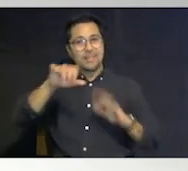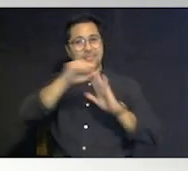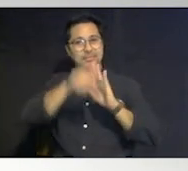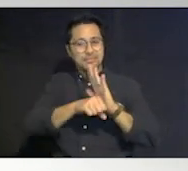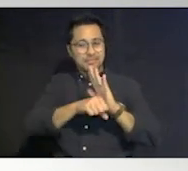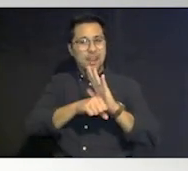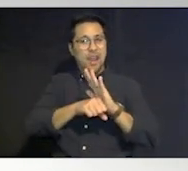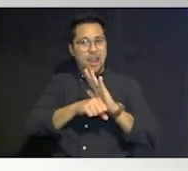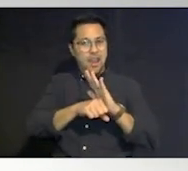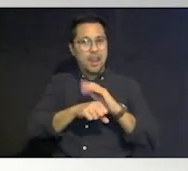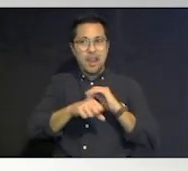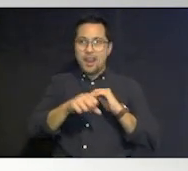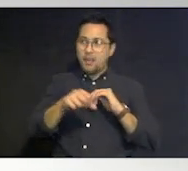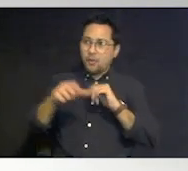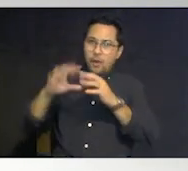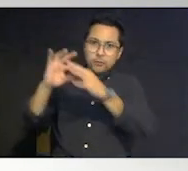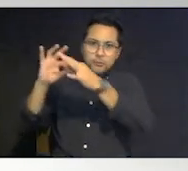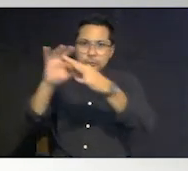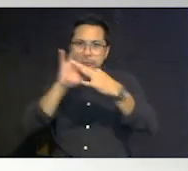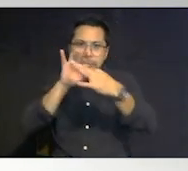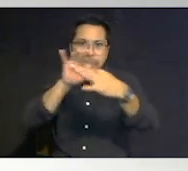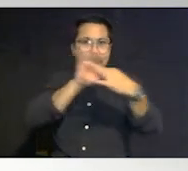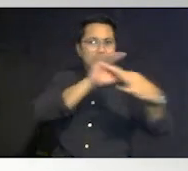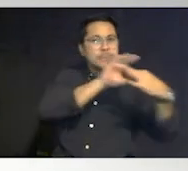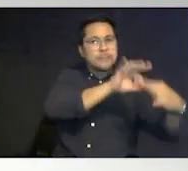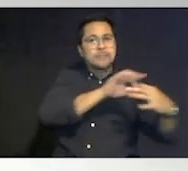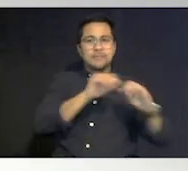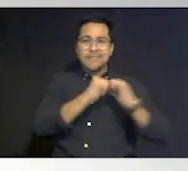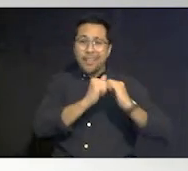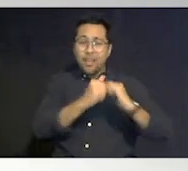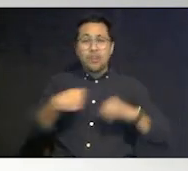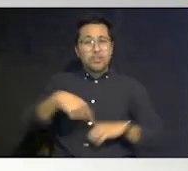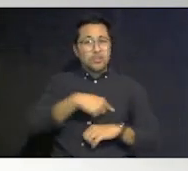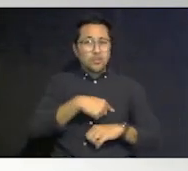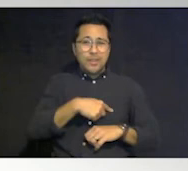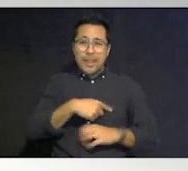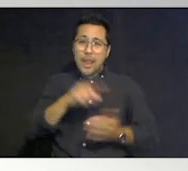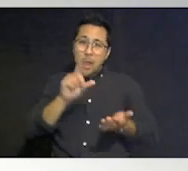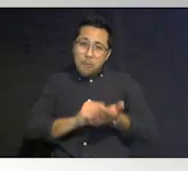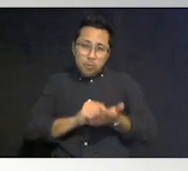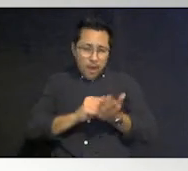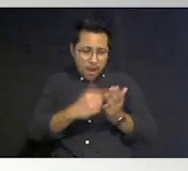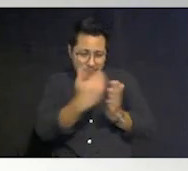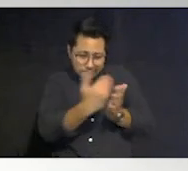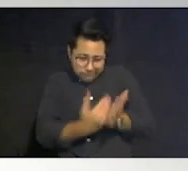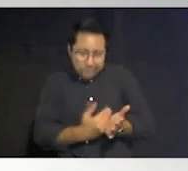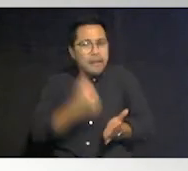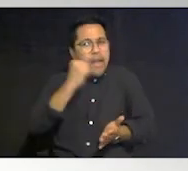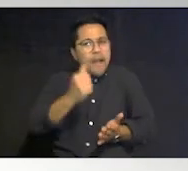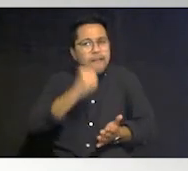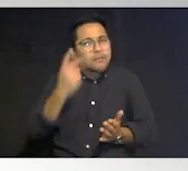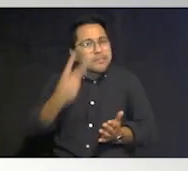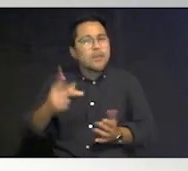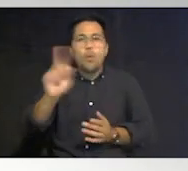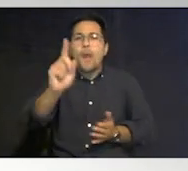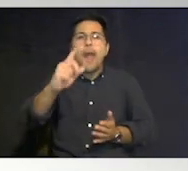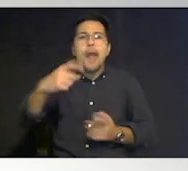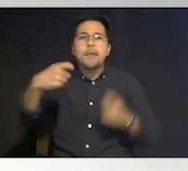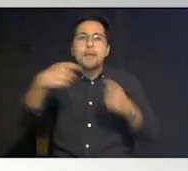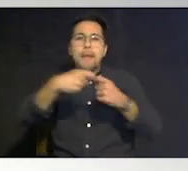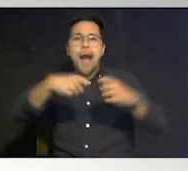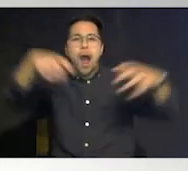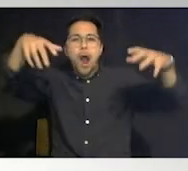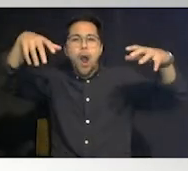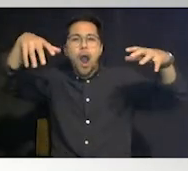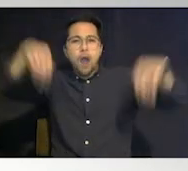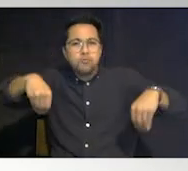coordinating together we get a printout every day of of power outages you know and then we see them we see the power coming